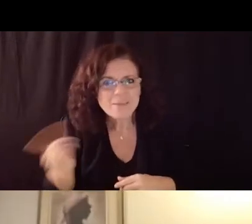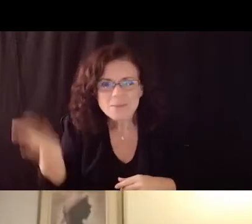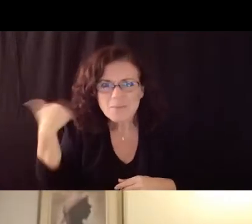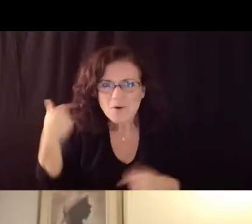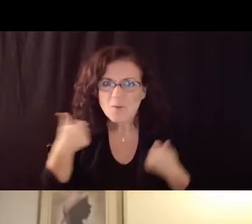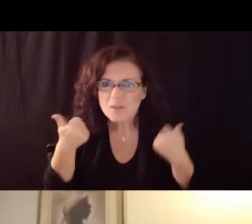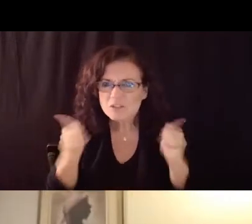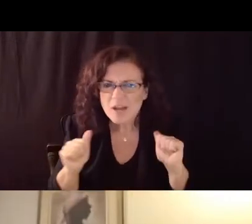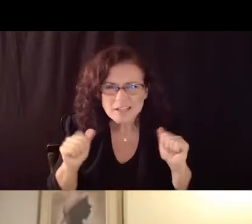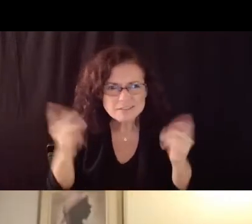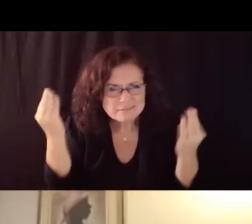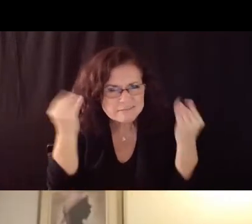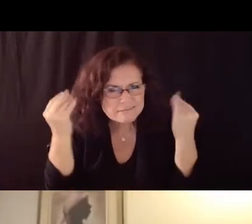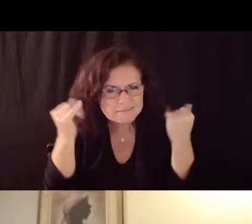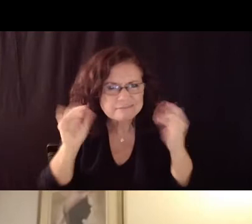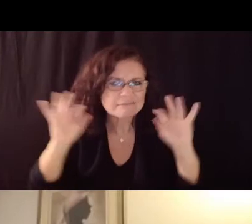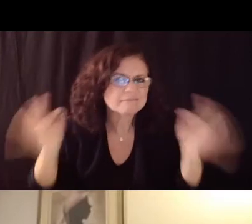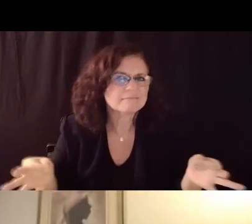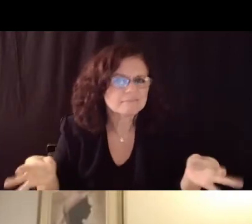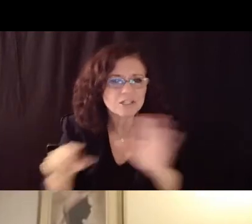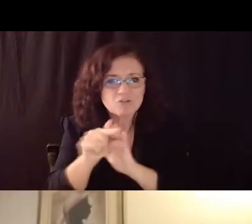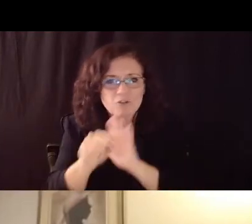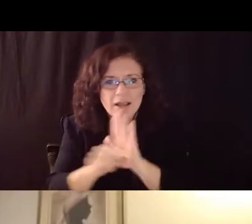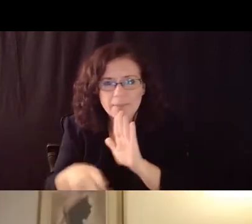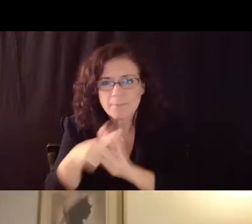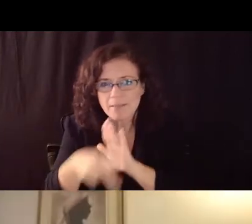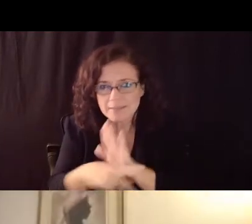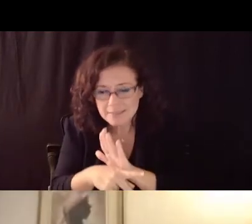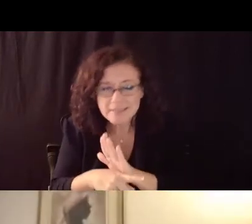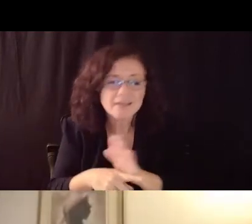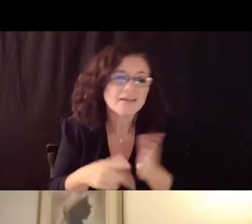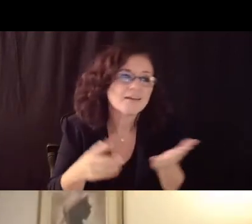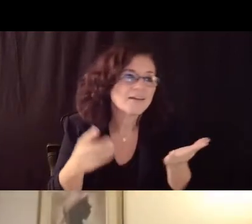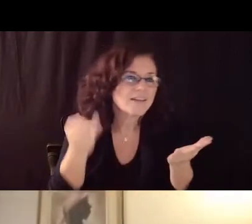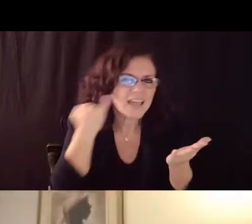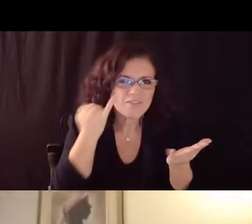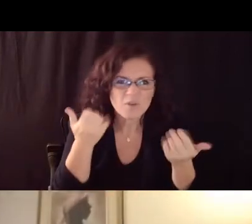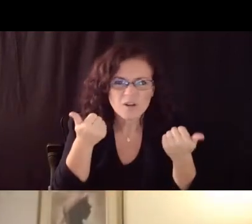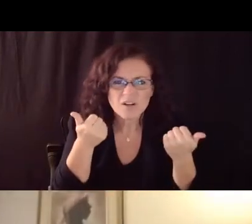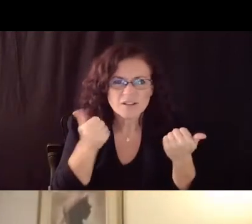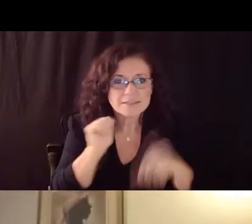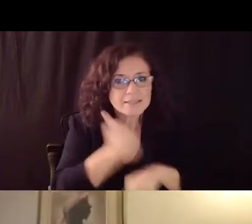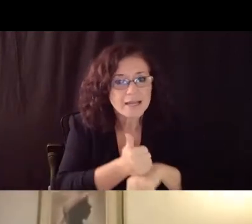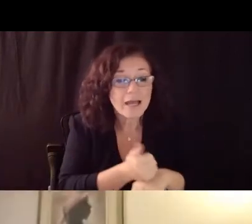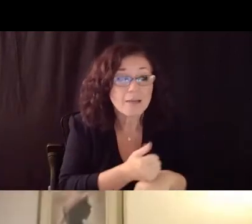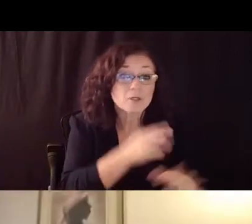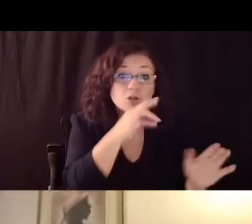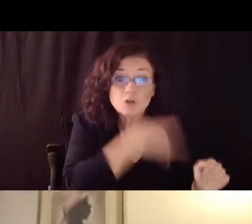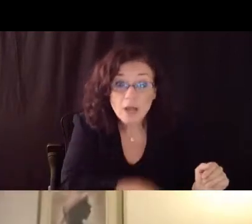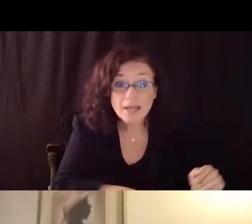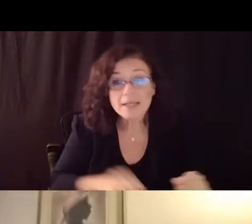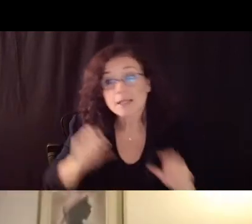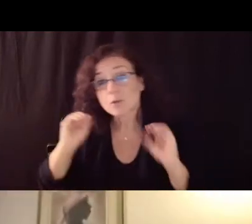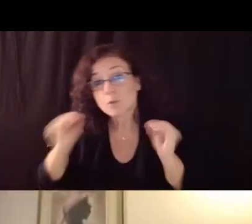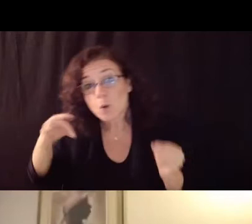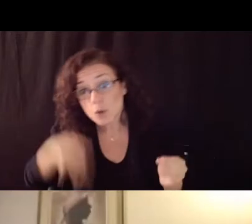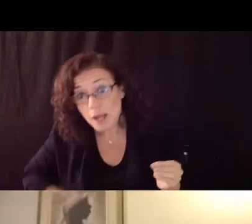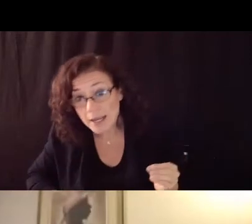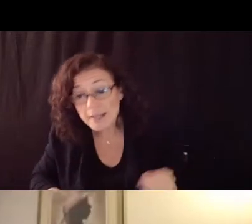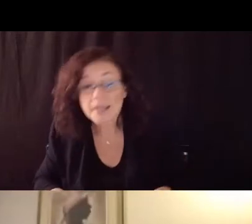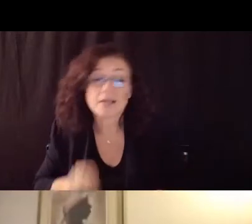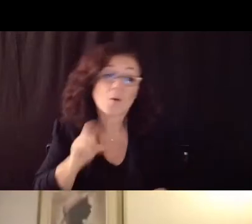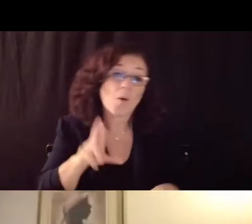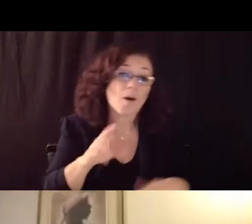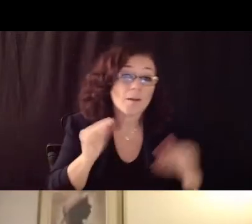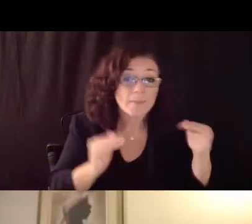decision and it seemed a quick decision with regards to whether we're going to do credits or no credits and how we were going to balance people wanting letter grades versus you know credits versus